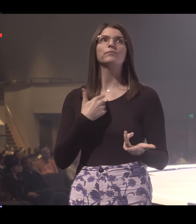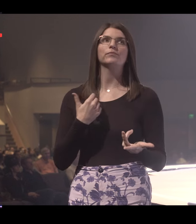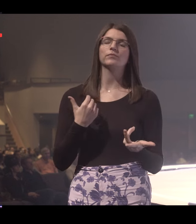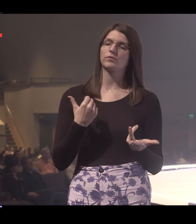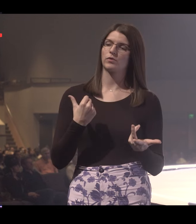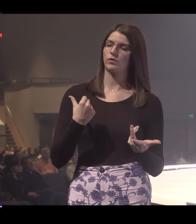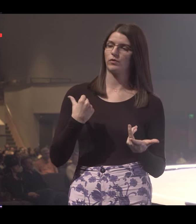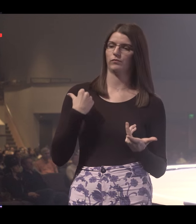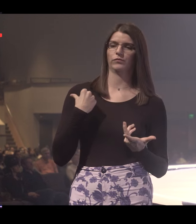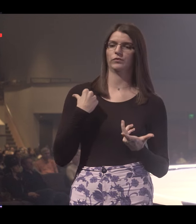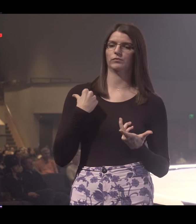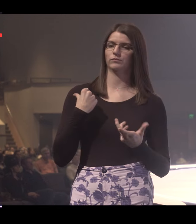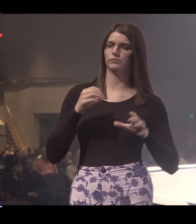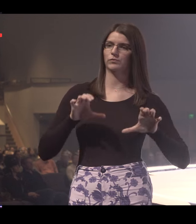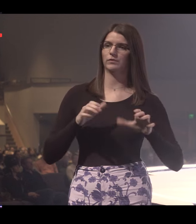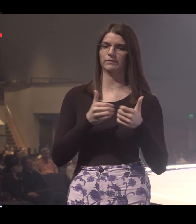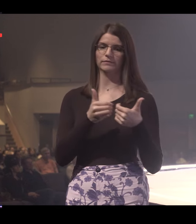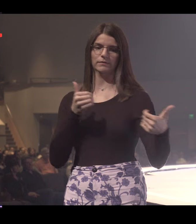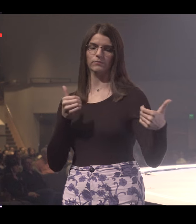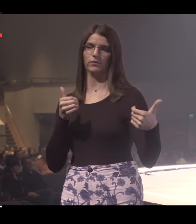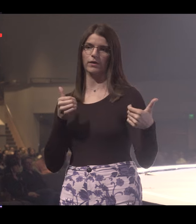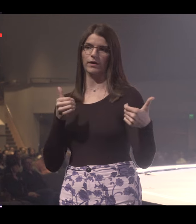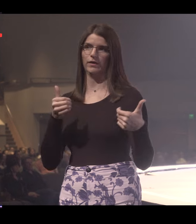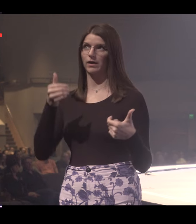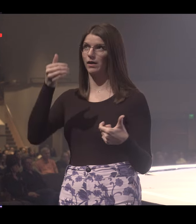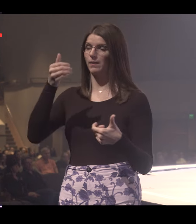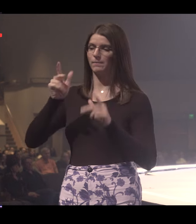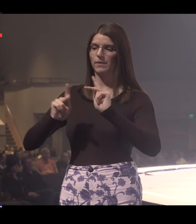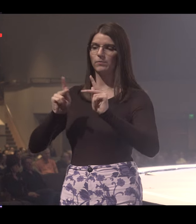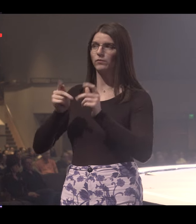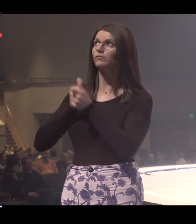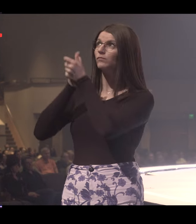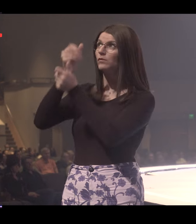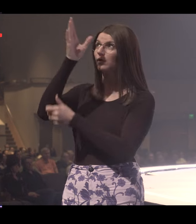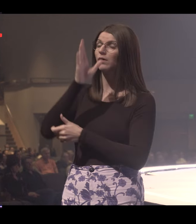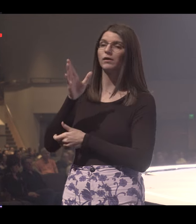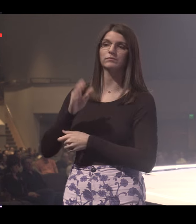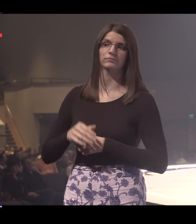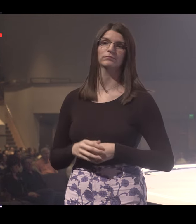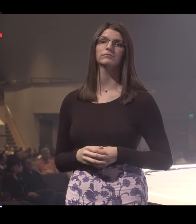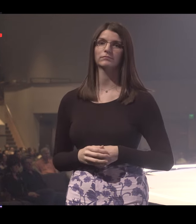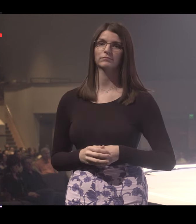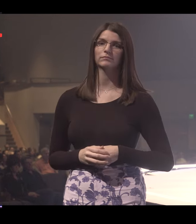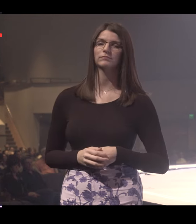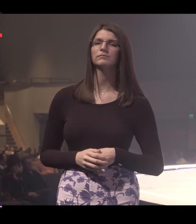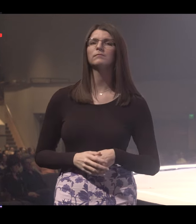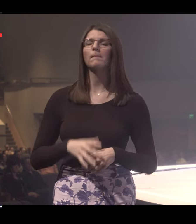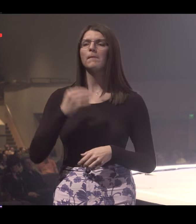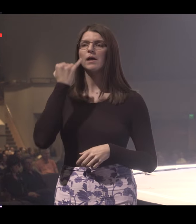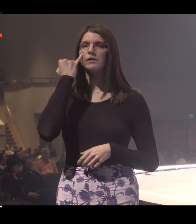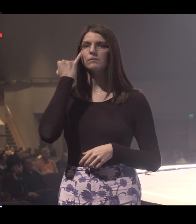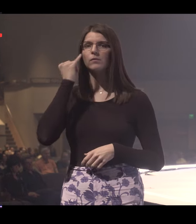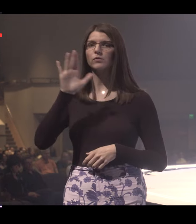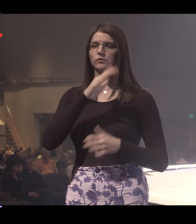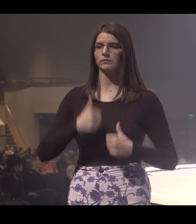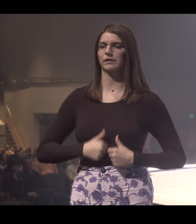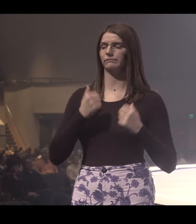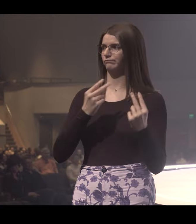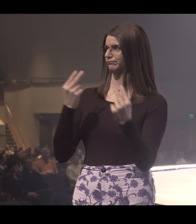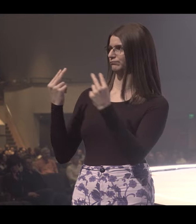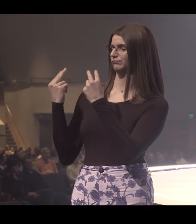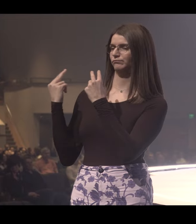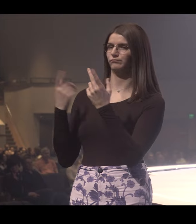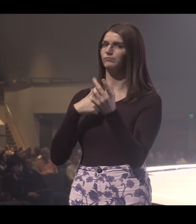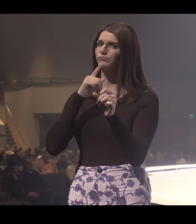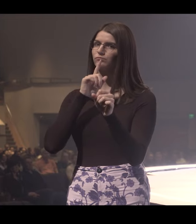to do life apart from godly community. If you look back on your life,